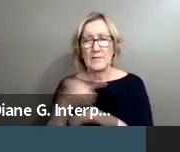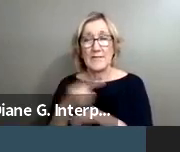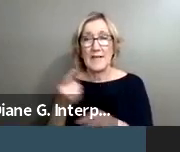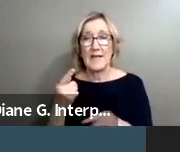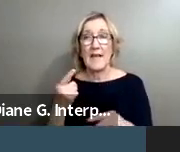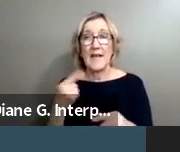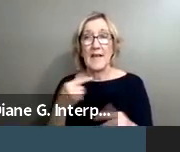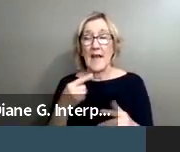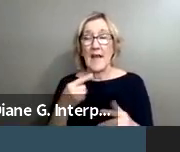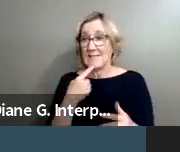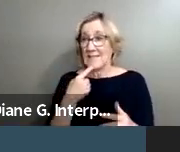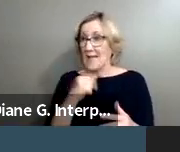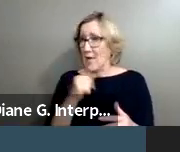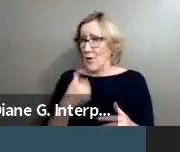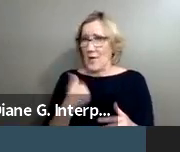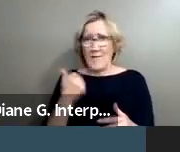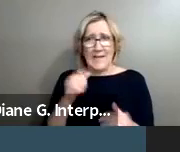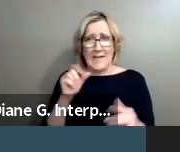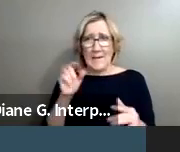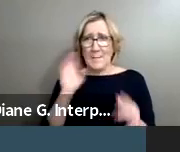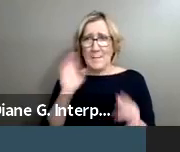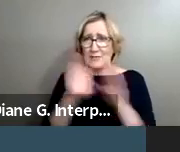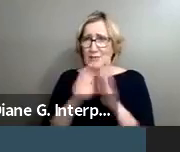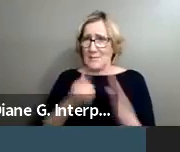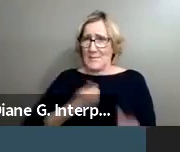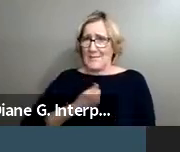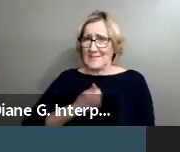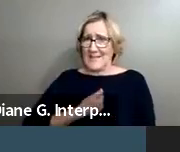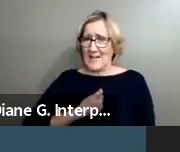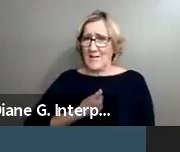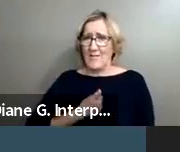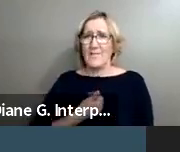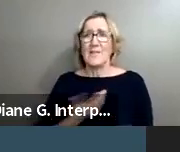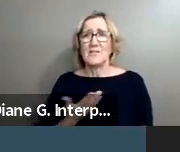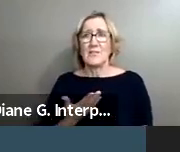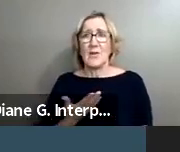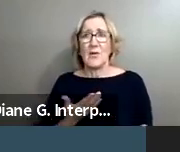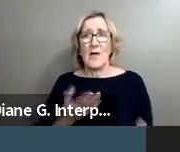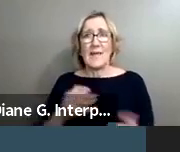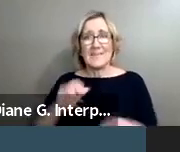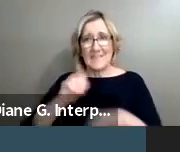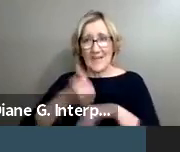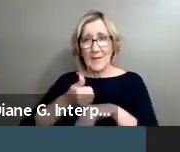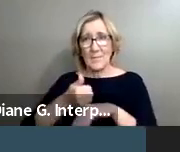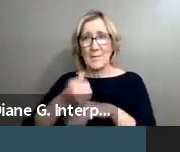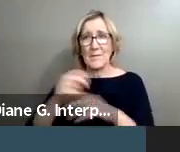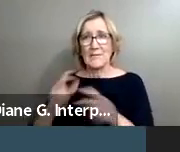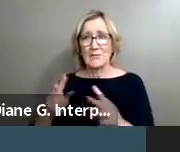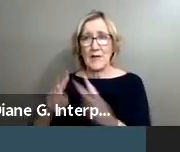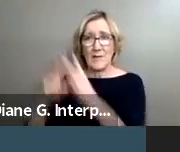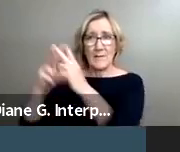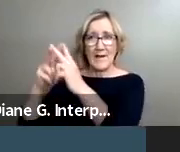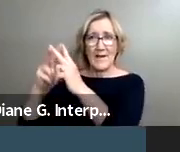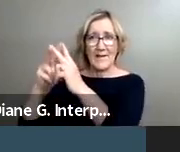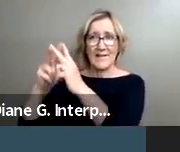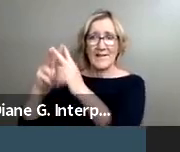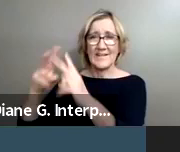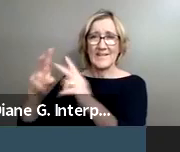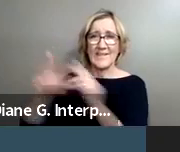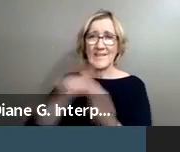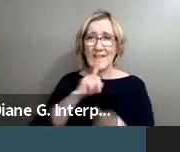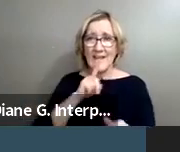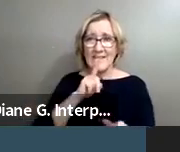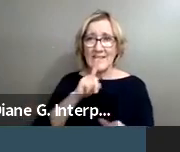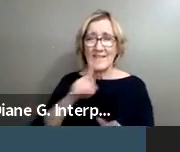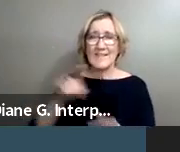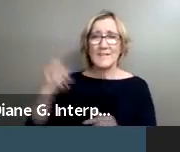photos of myself. So, I set my camera up on my tripod, set up a light. And I really just wanted to capture some